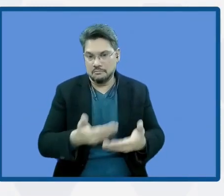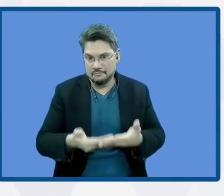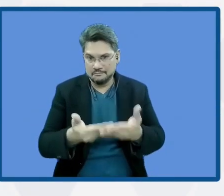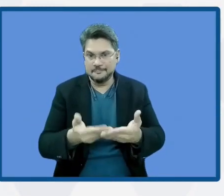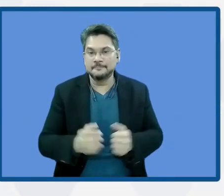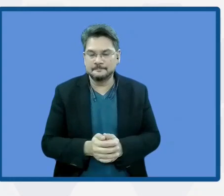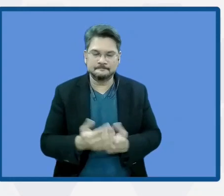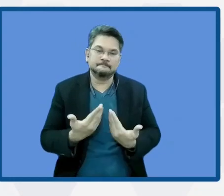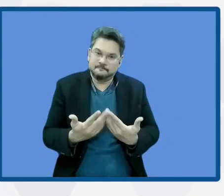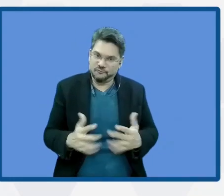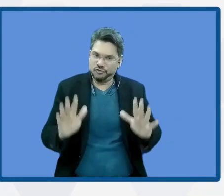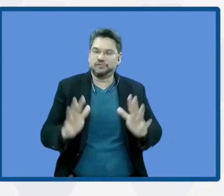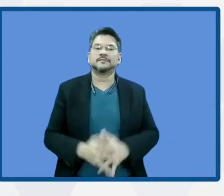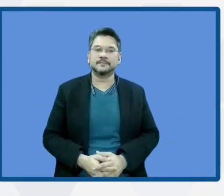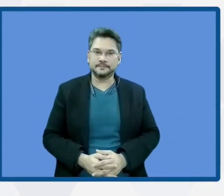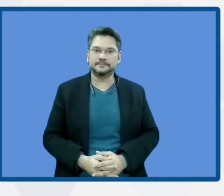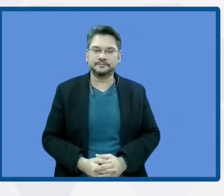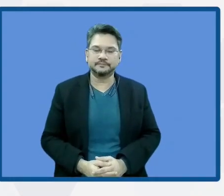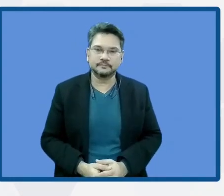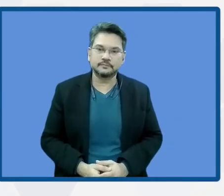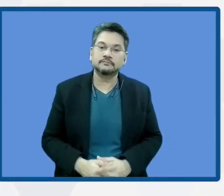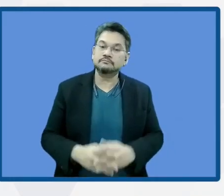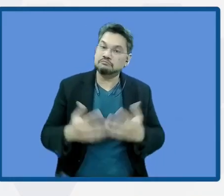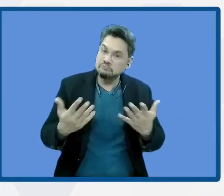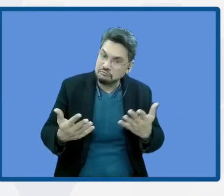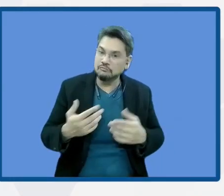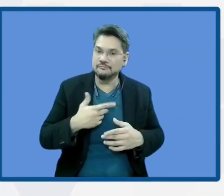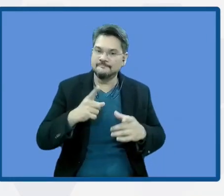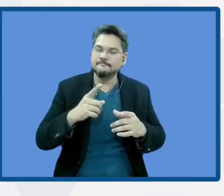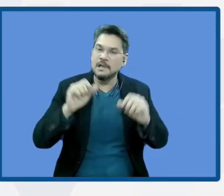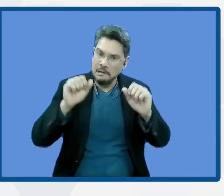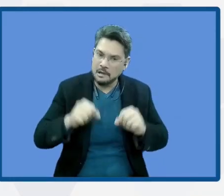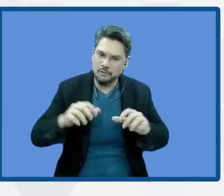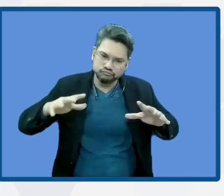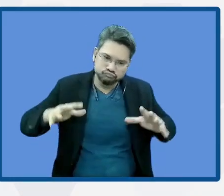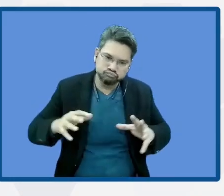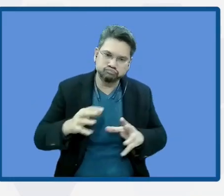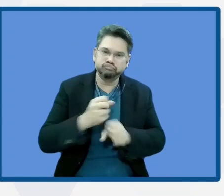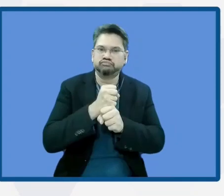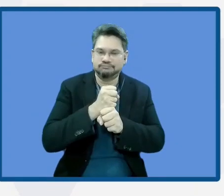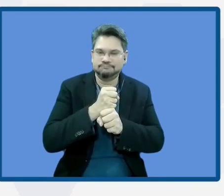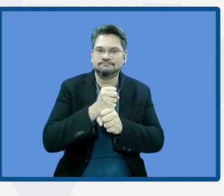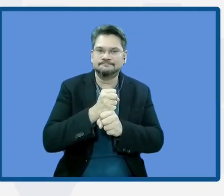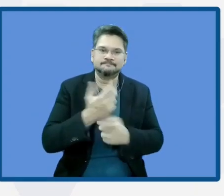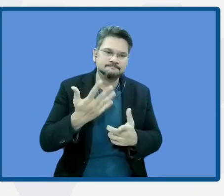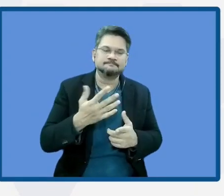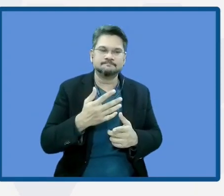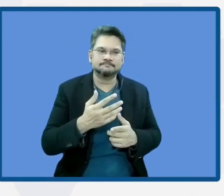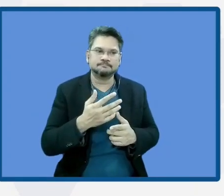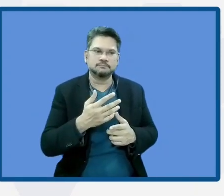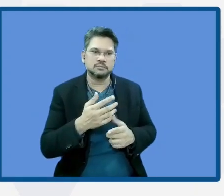so I can sum up the importance of development of local